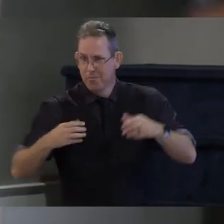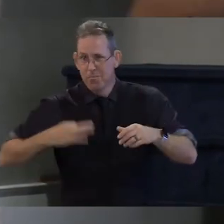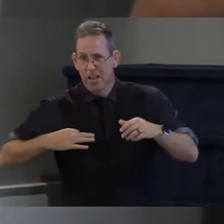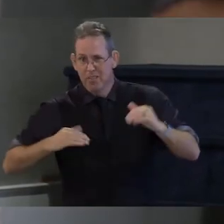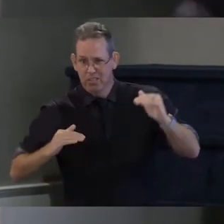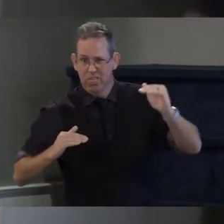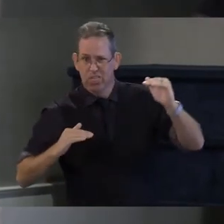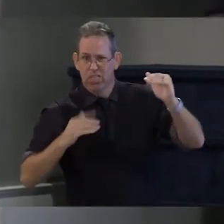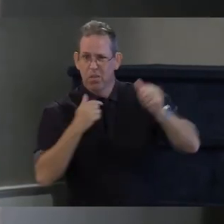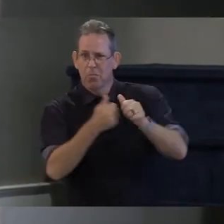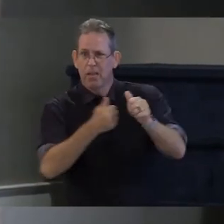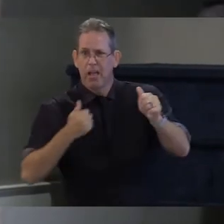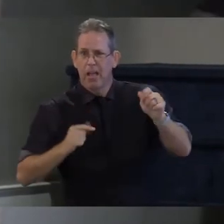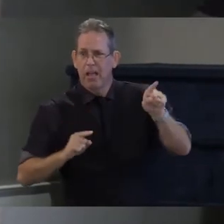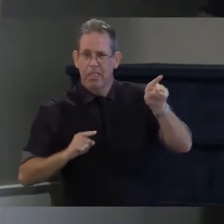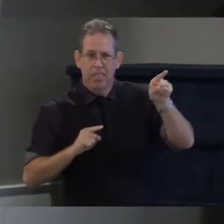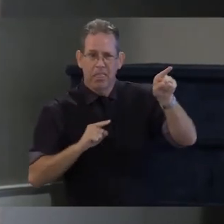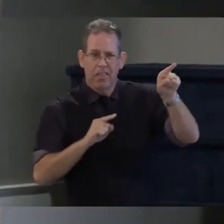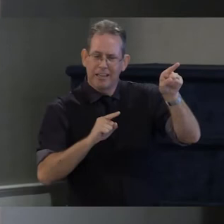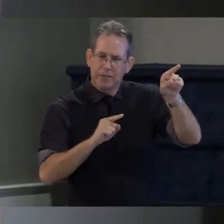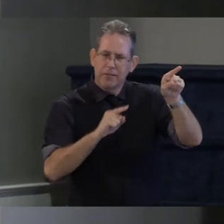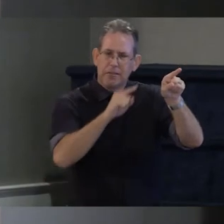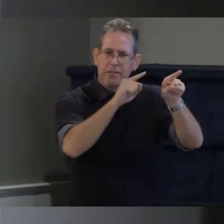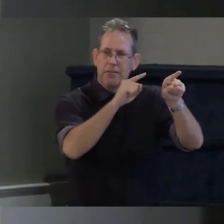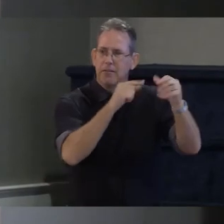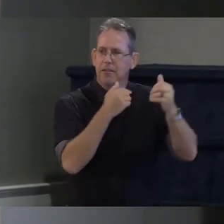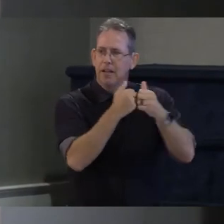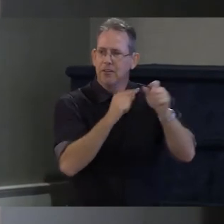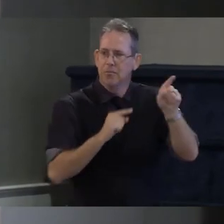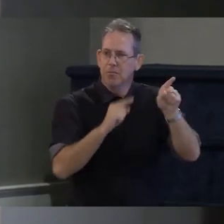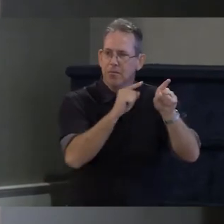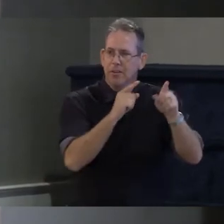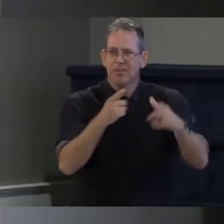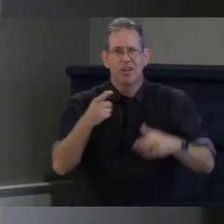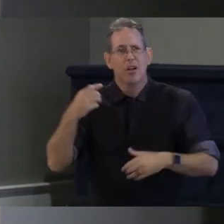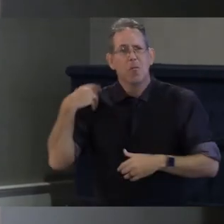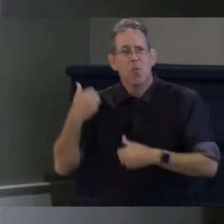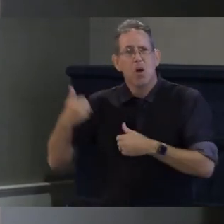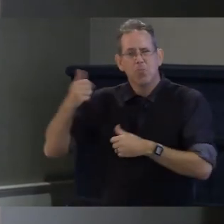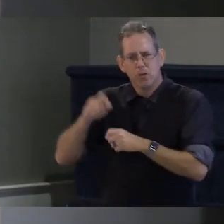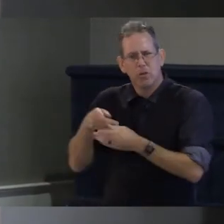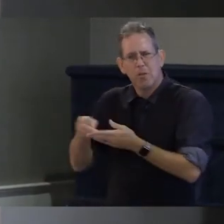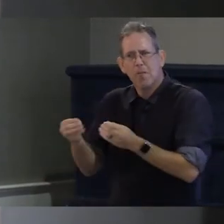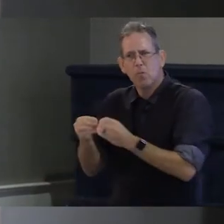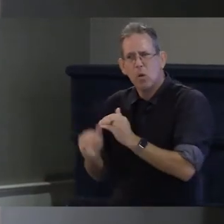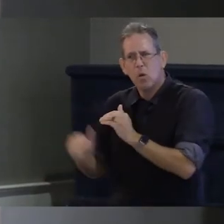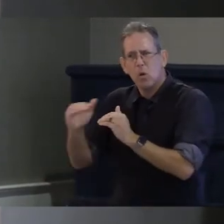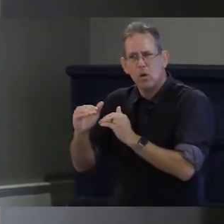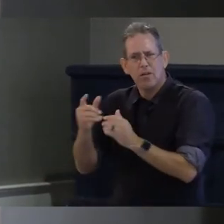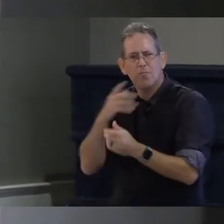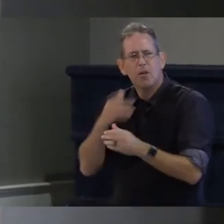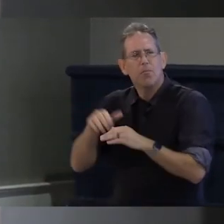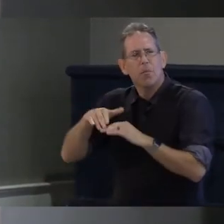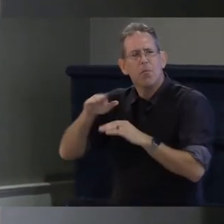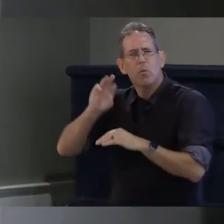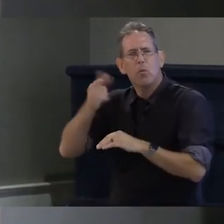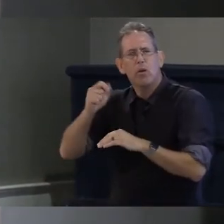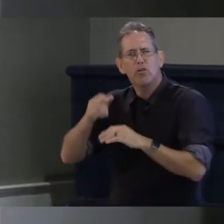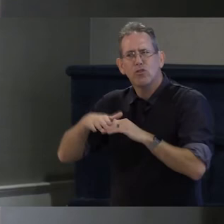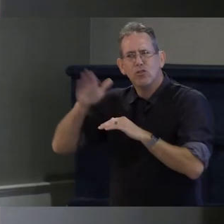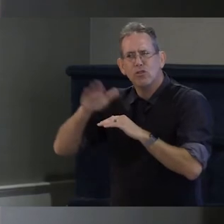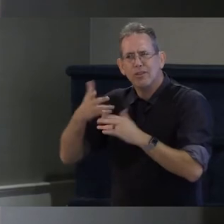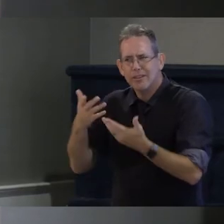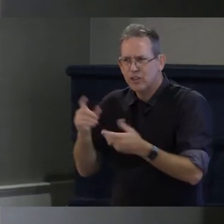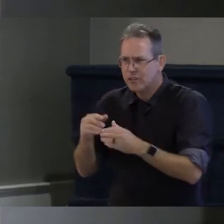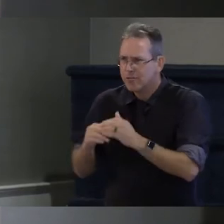sure that employers are paying at least minimum minimum wage i mean it's also outrageous that employers could pay under or less than minimum